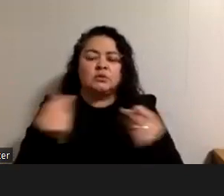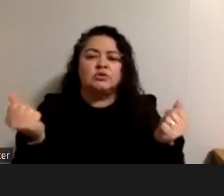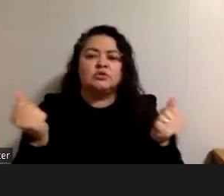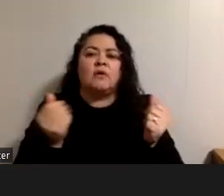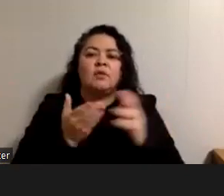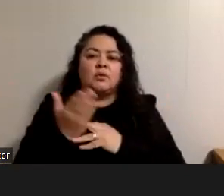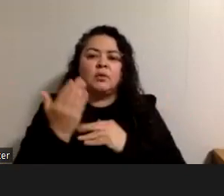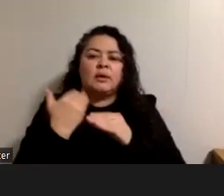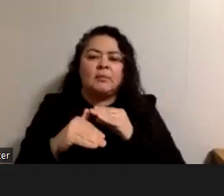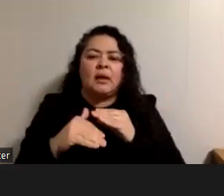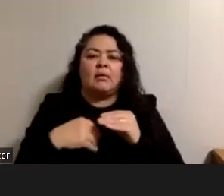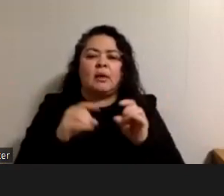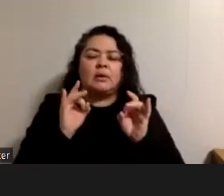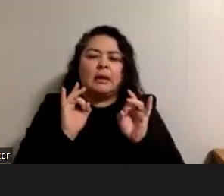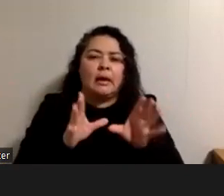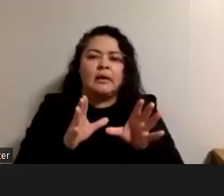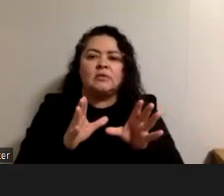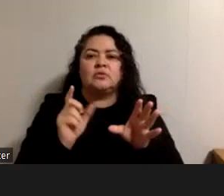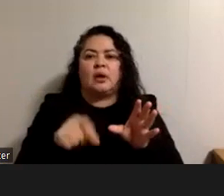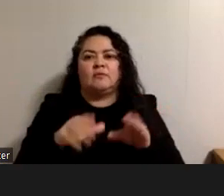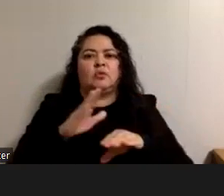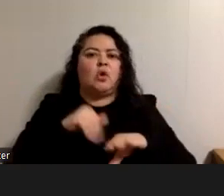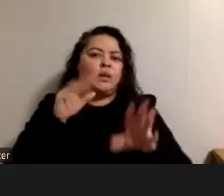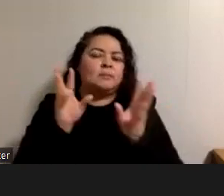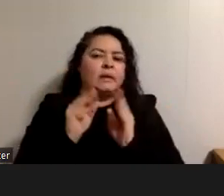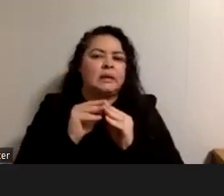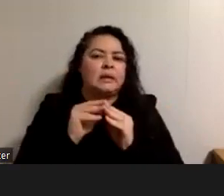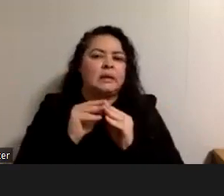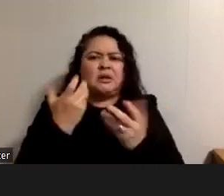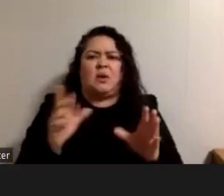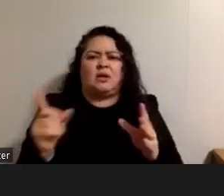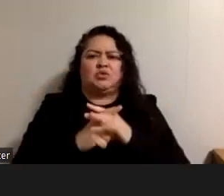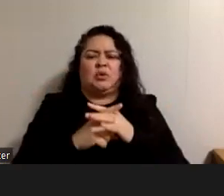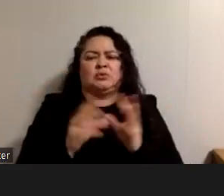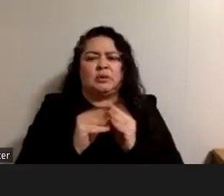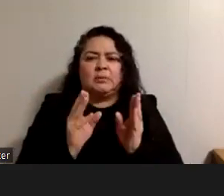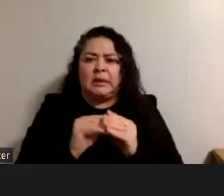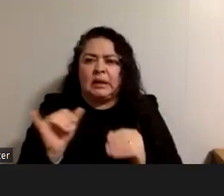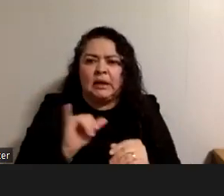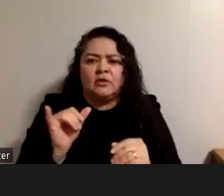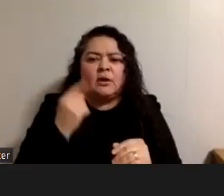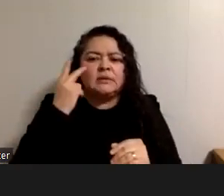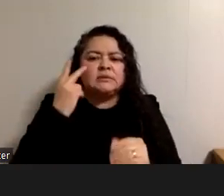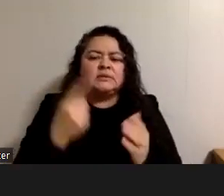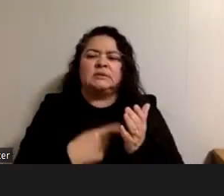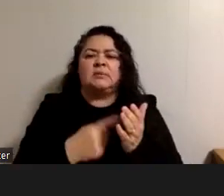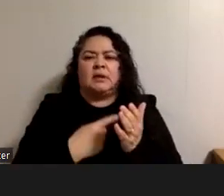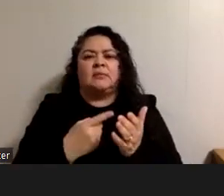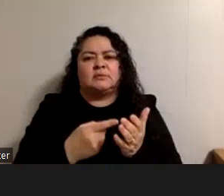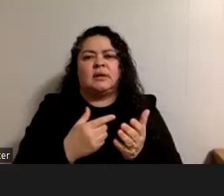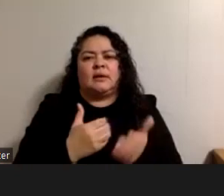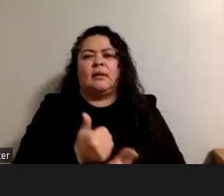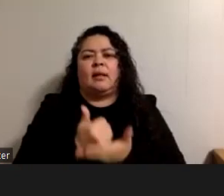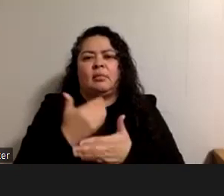email i'd hate to have to call a meeting because they don't want to come to a meeting either and so i see sometimes that can that can help speed things